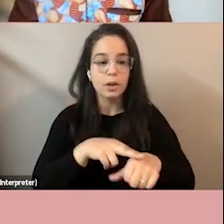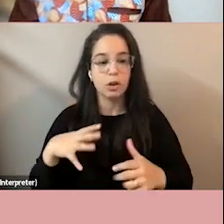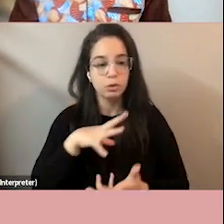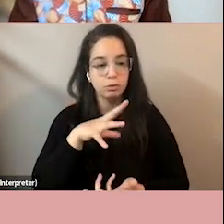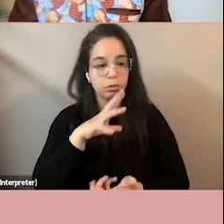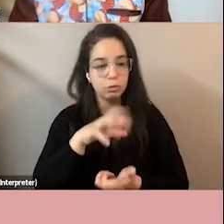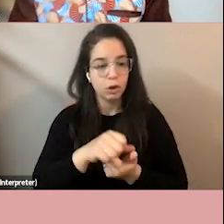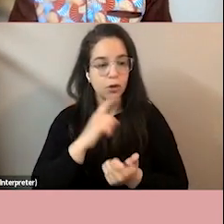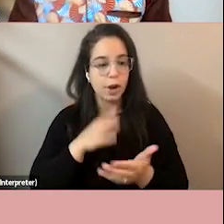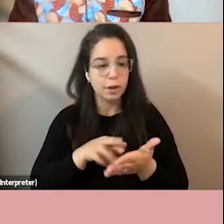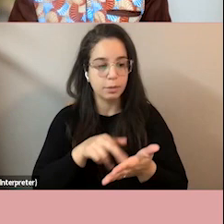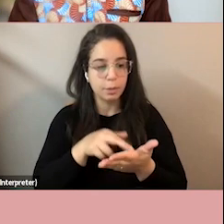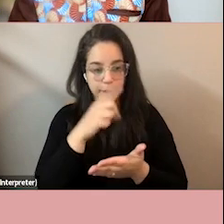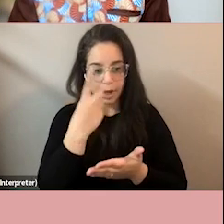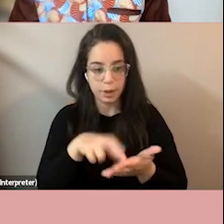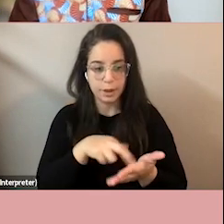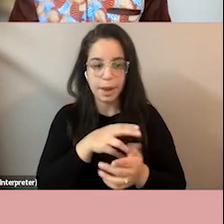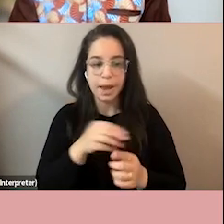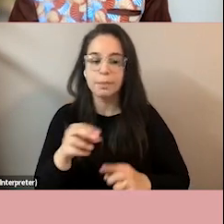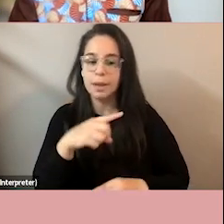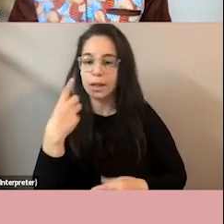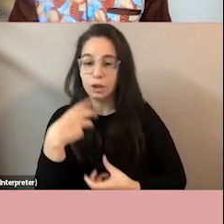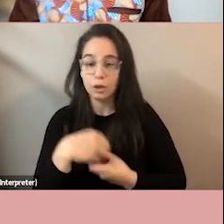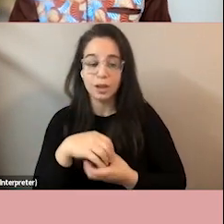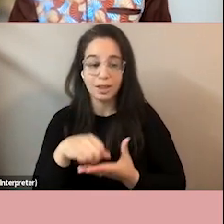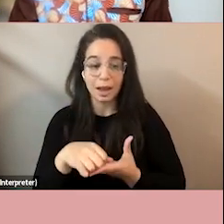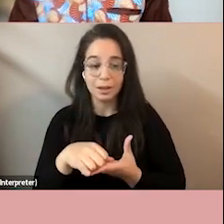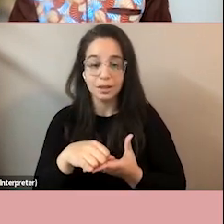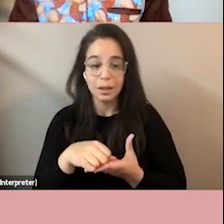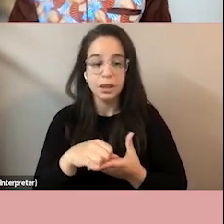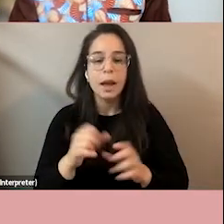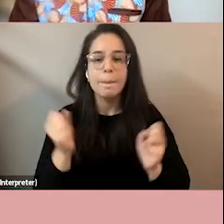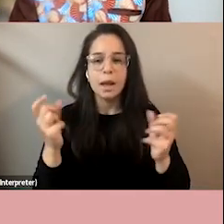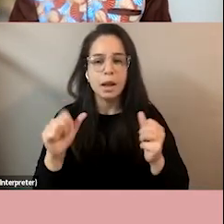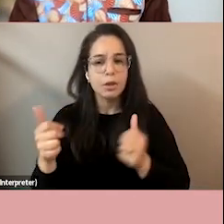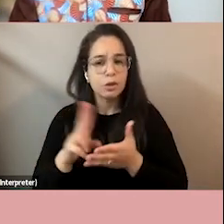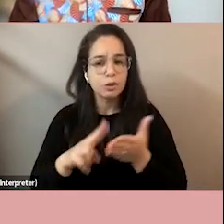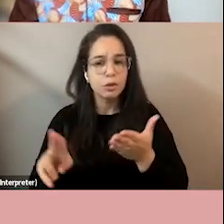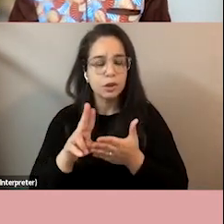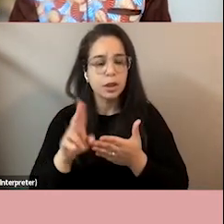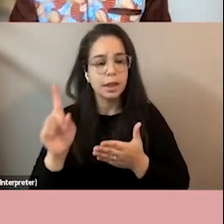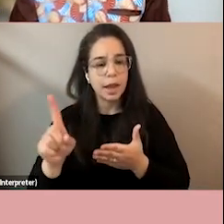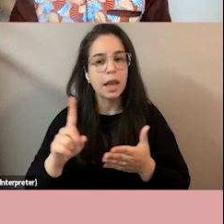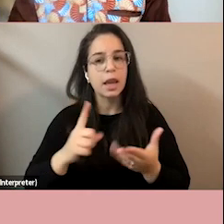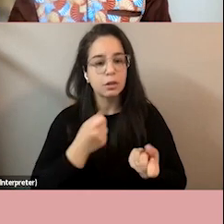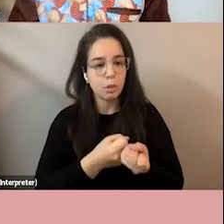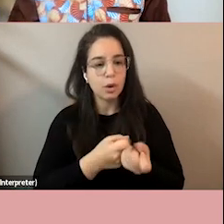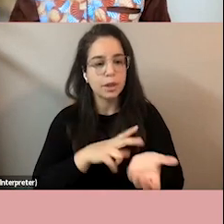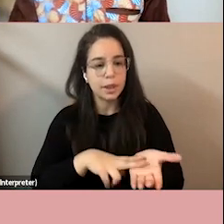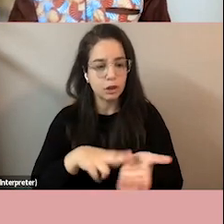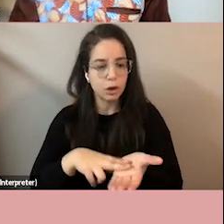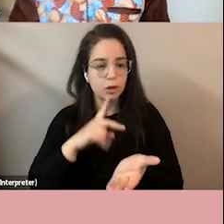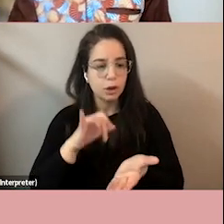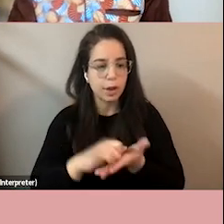sfu and a variety of other universities across canada are signatories to what is called in short the